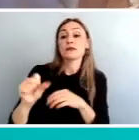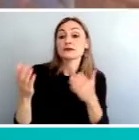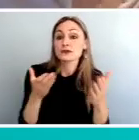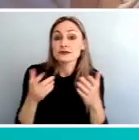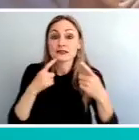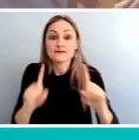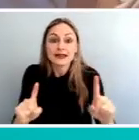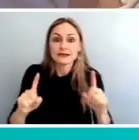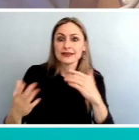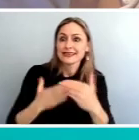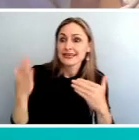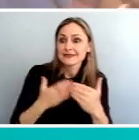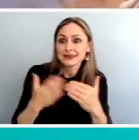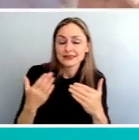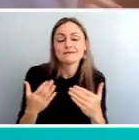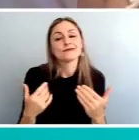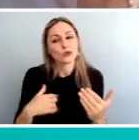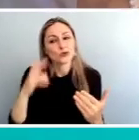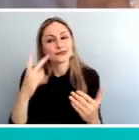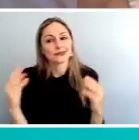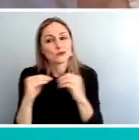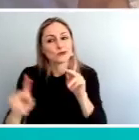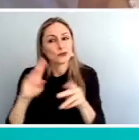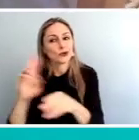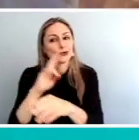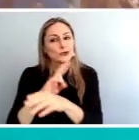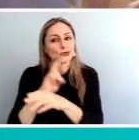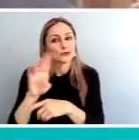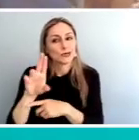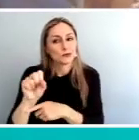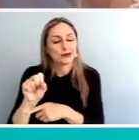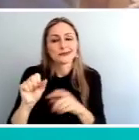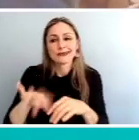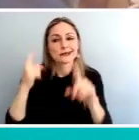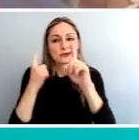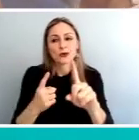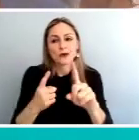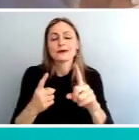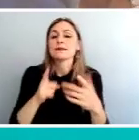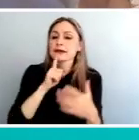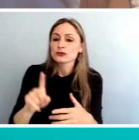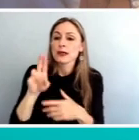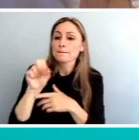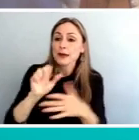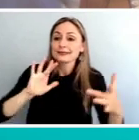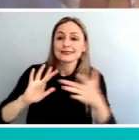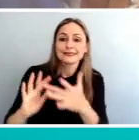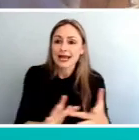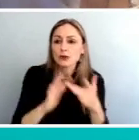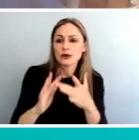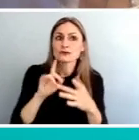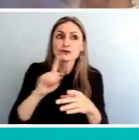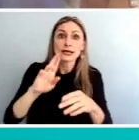possible, we'll see it with more riders. We, and that's really what our end game is, is to make sure that the Bus Network is, is as useful as